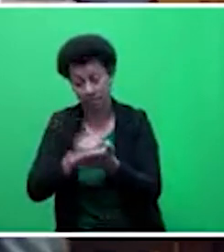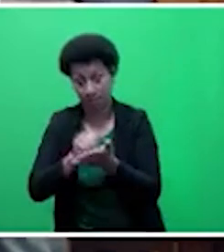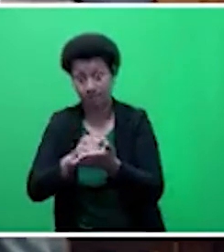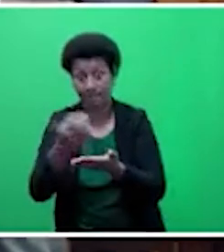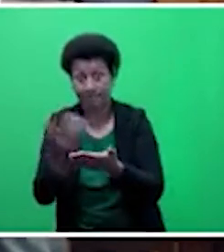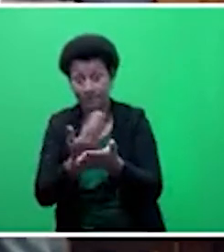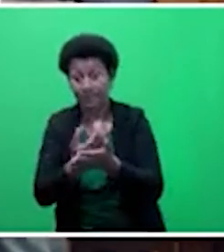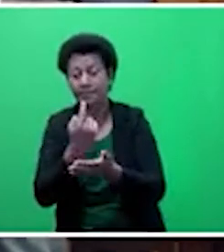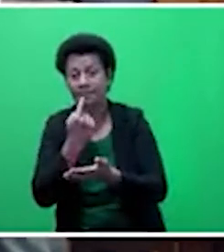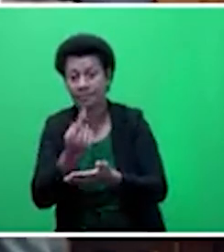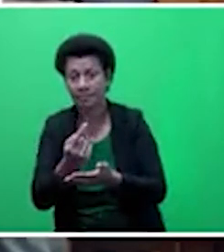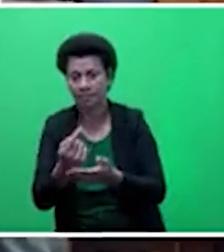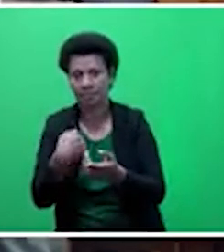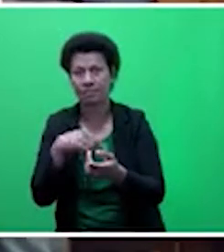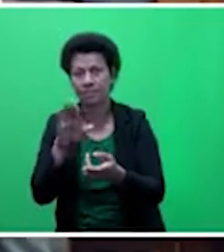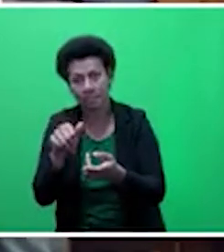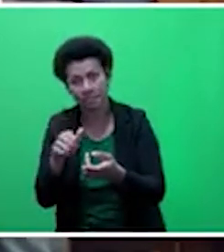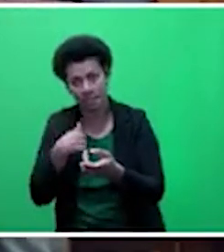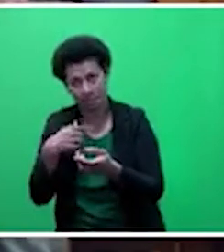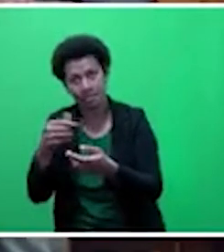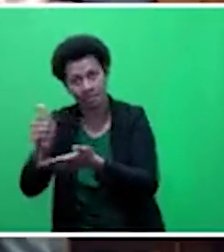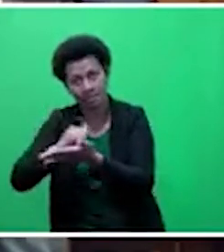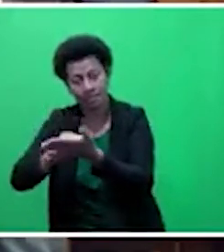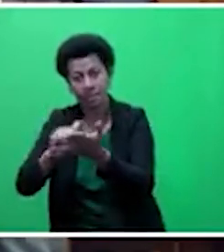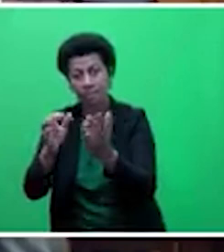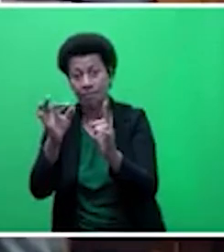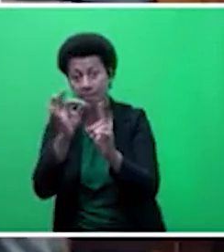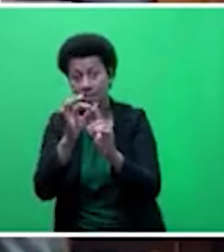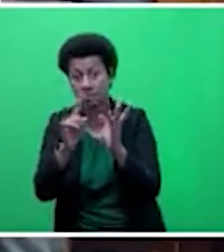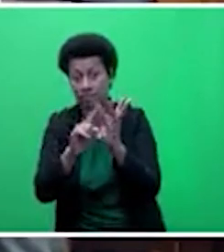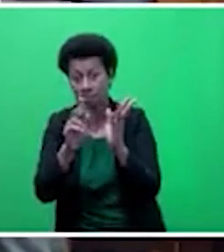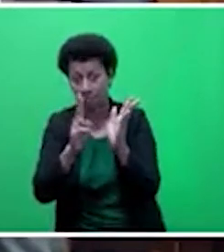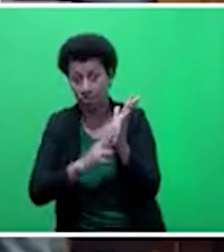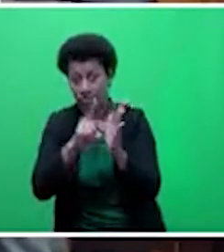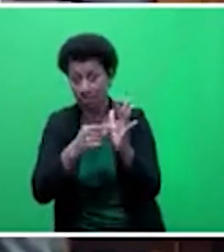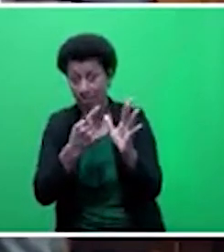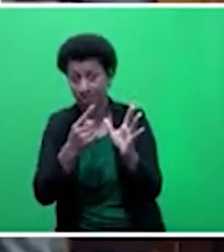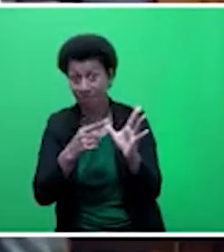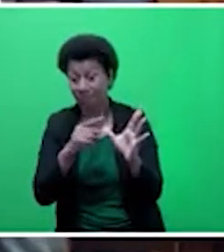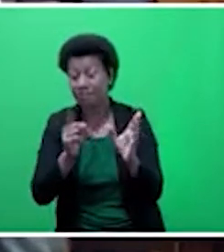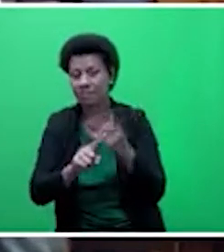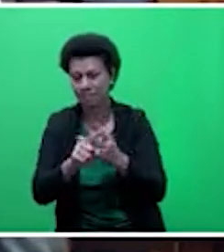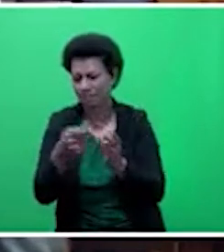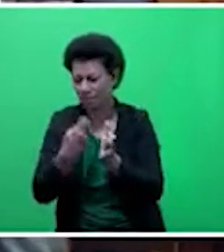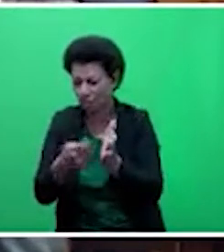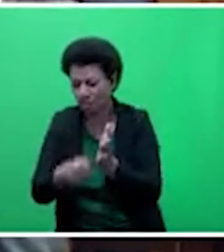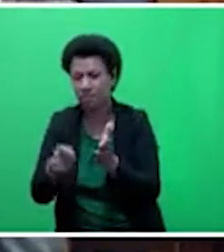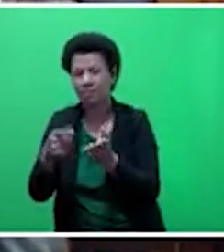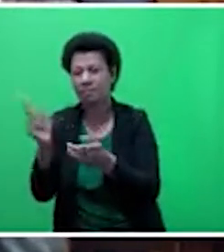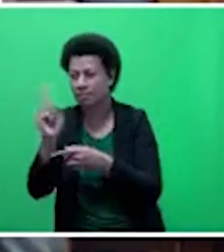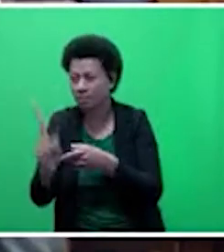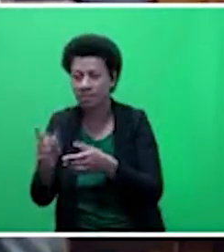They'll go to FCCC and look, I bought it for this much from Punja and Sons. And this is my labor cost, my rent cost, etc. Electricity cost.